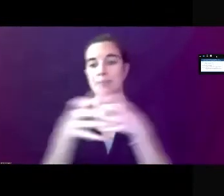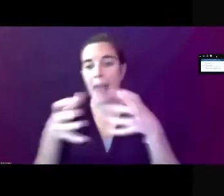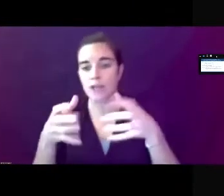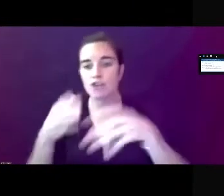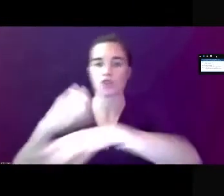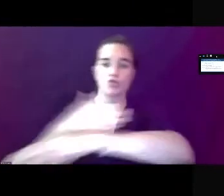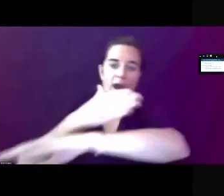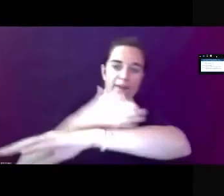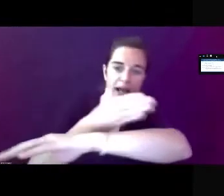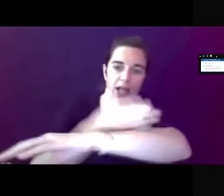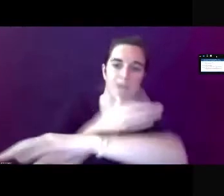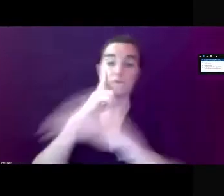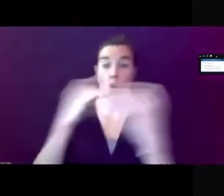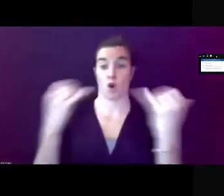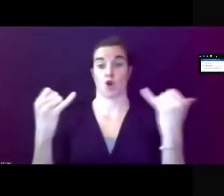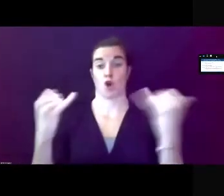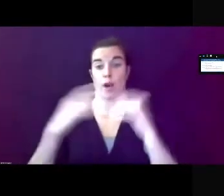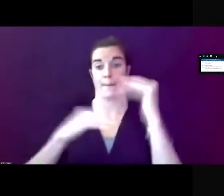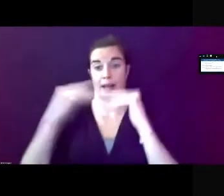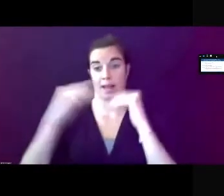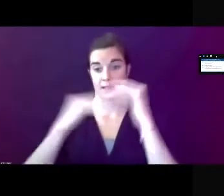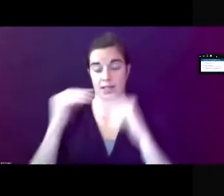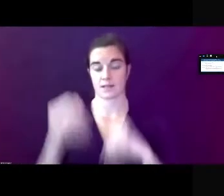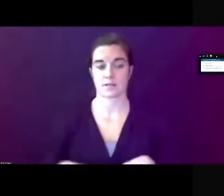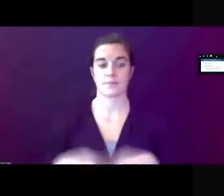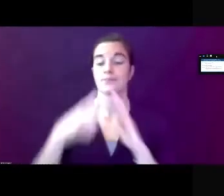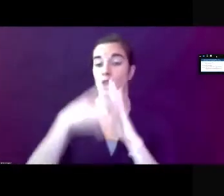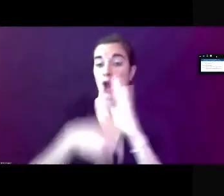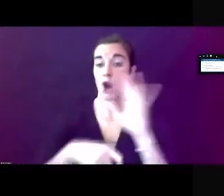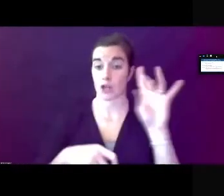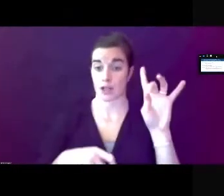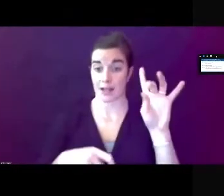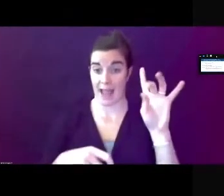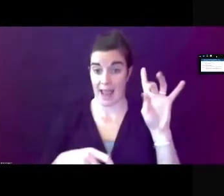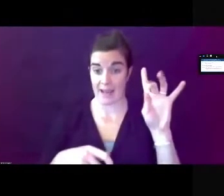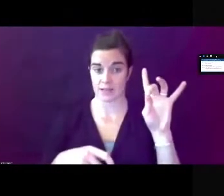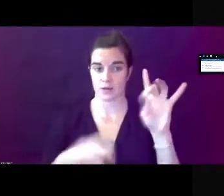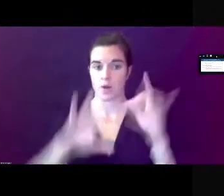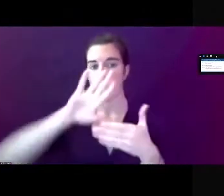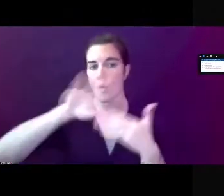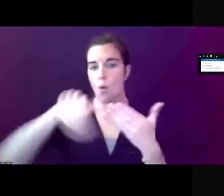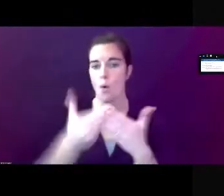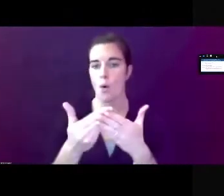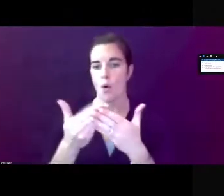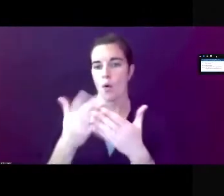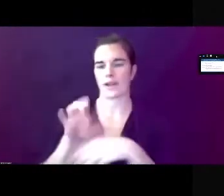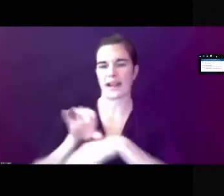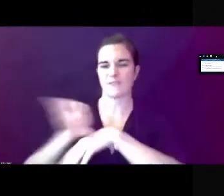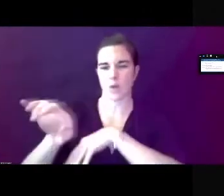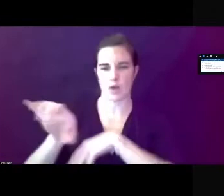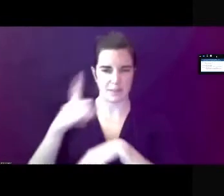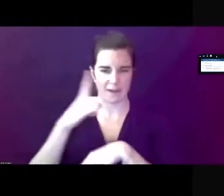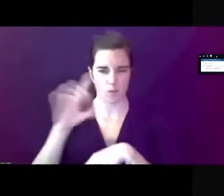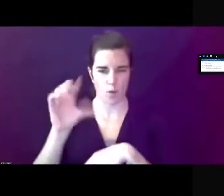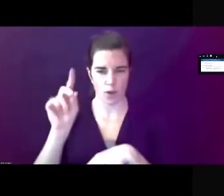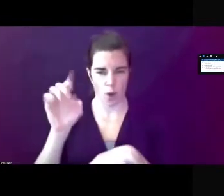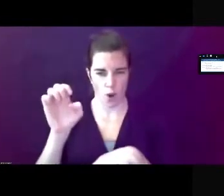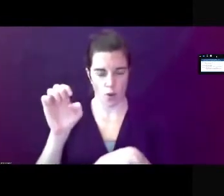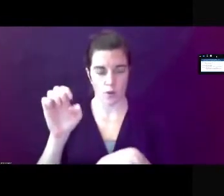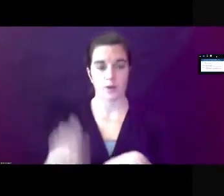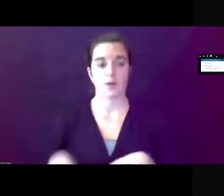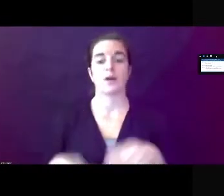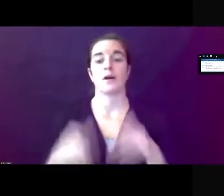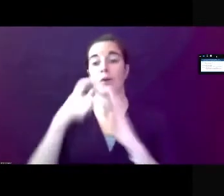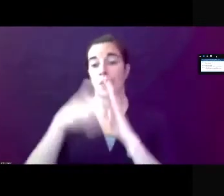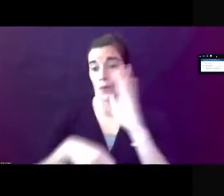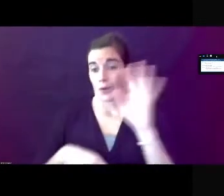existing buildings article 8 consolidates all enforcement provisions for the zoning code and article